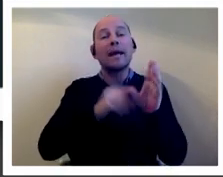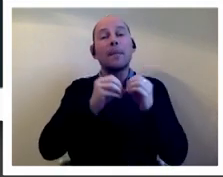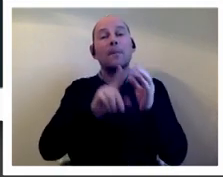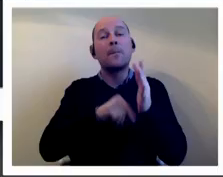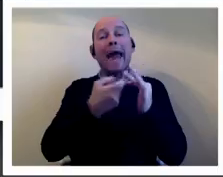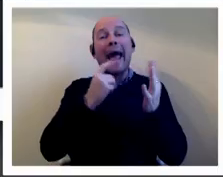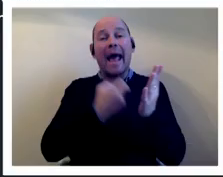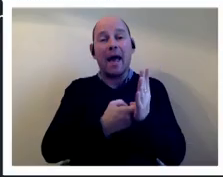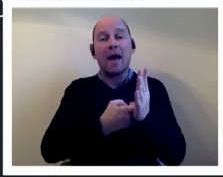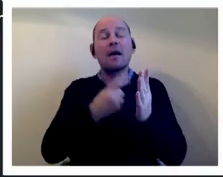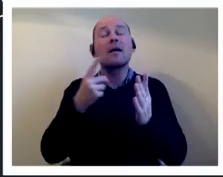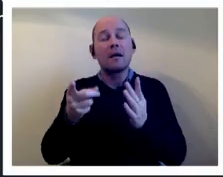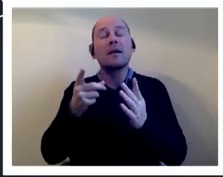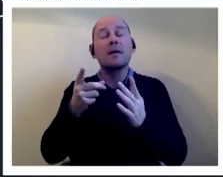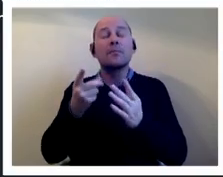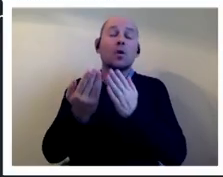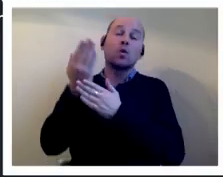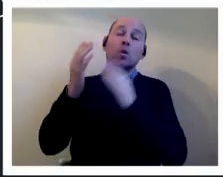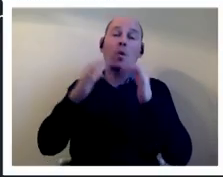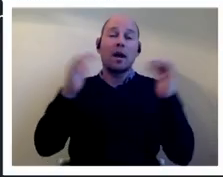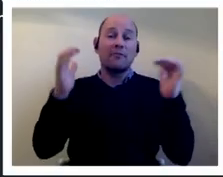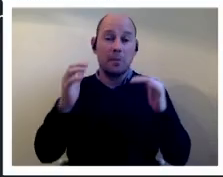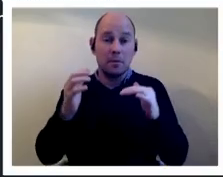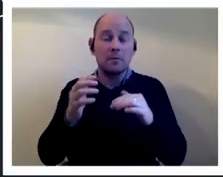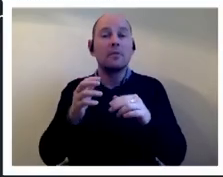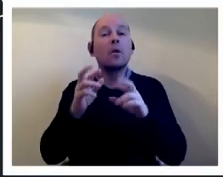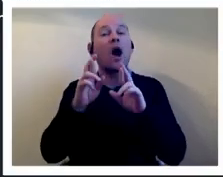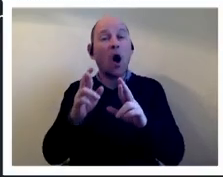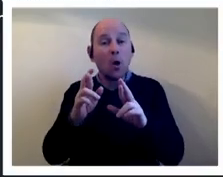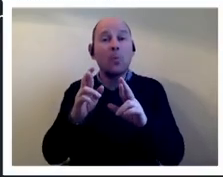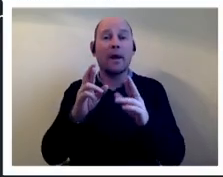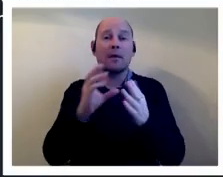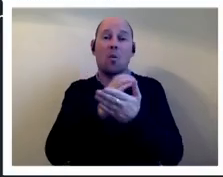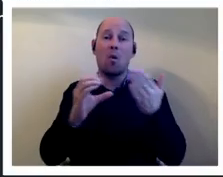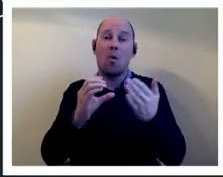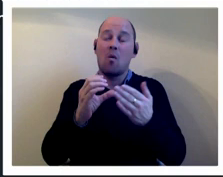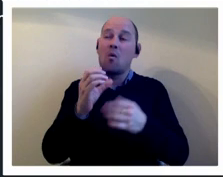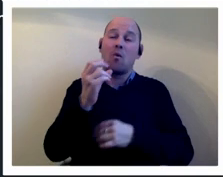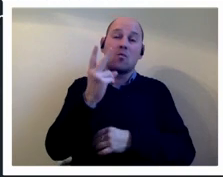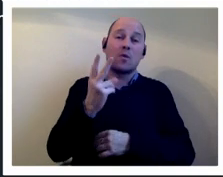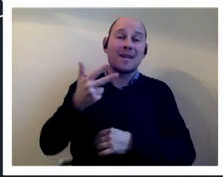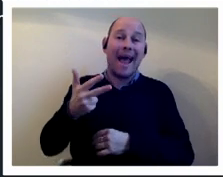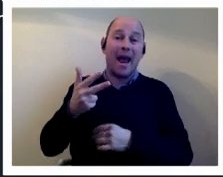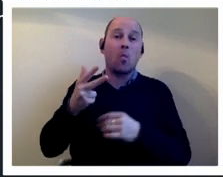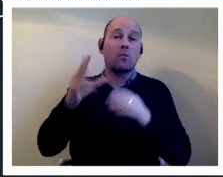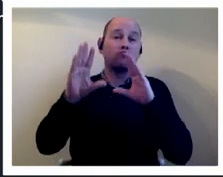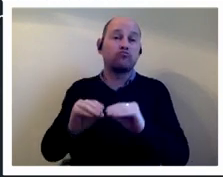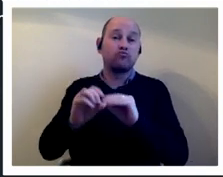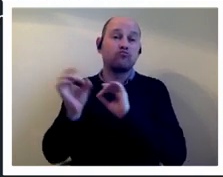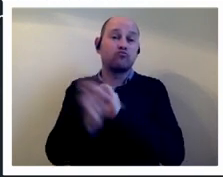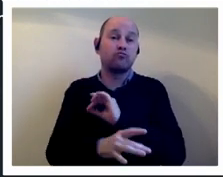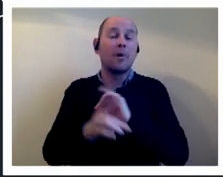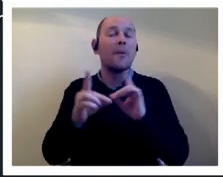hope that section 28 today's were numbered at that point but as the years passed activists were getting increasingly frustrated